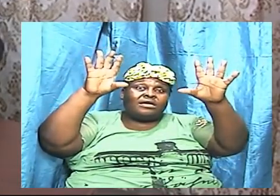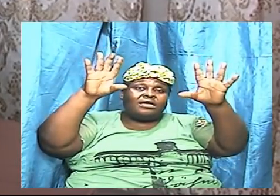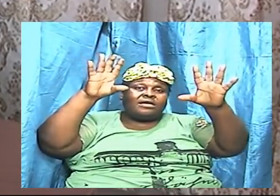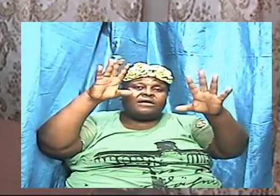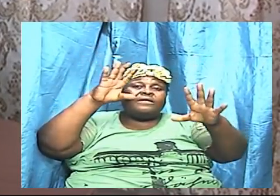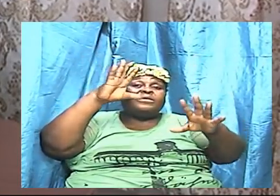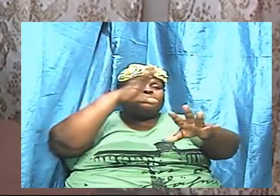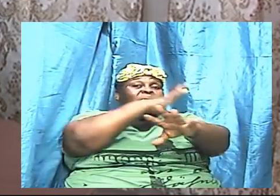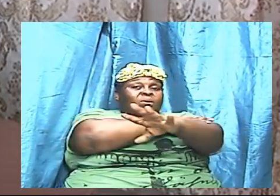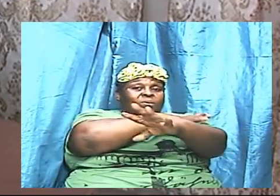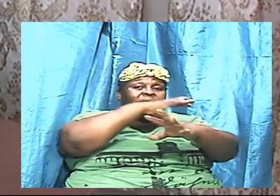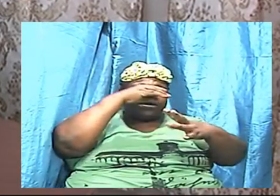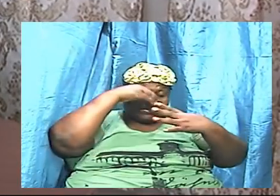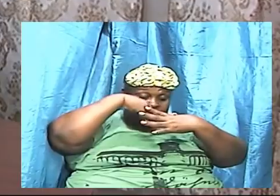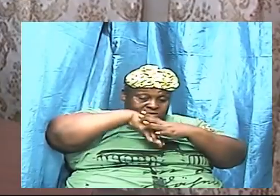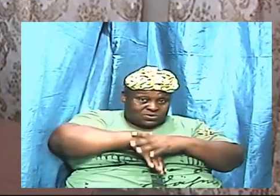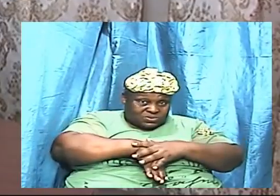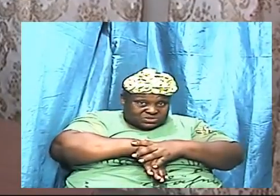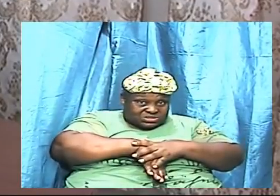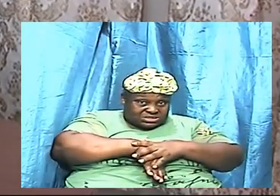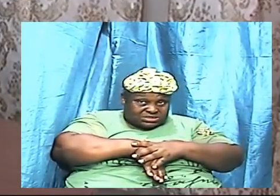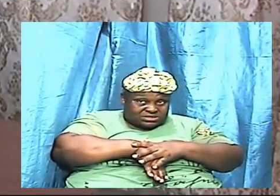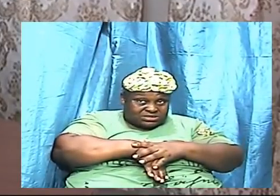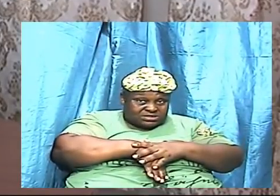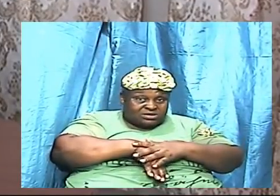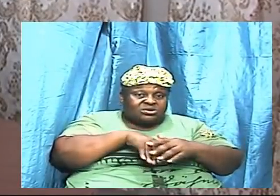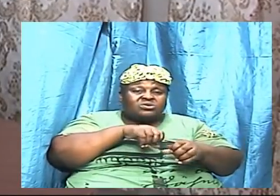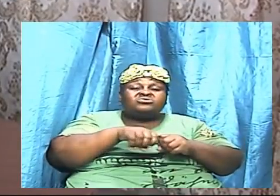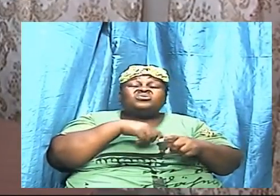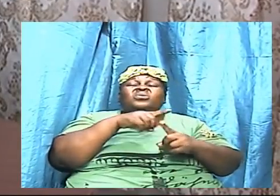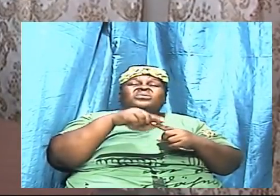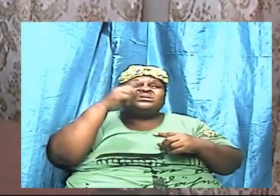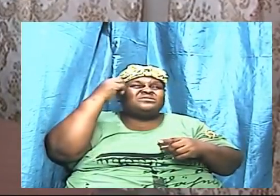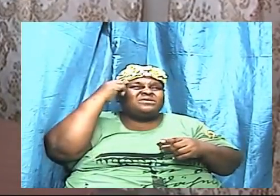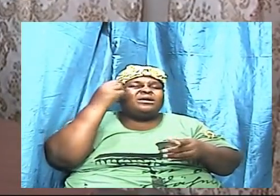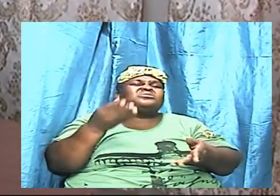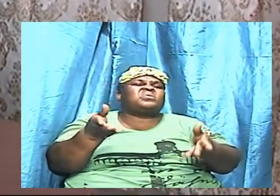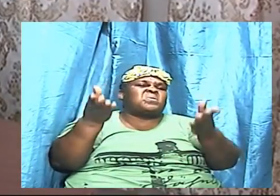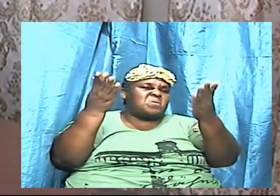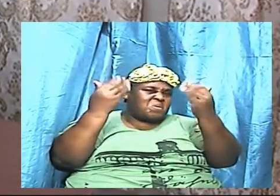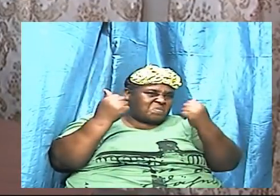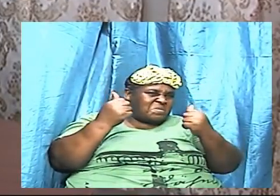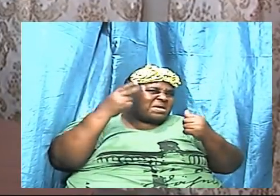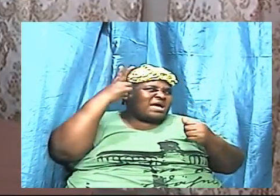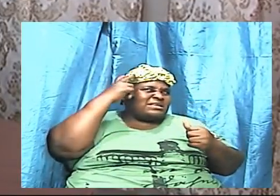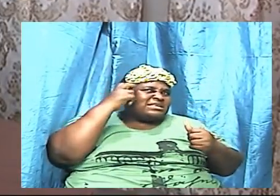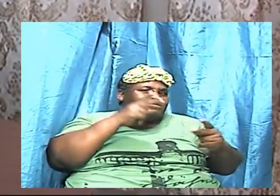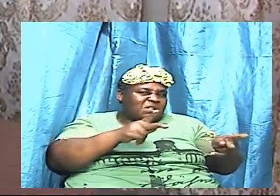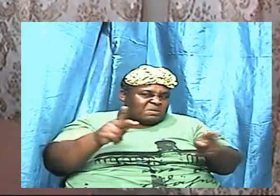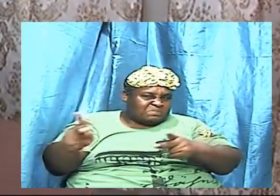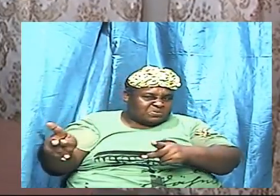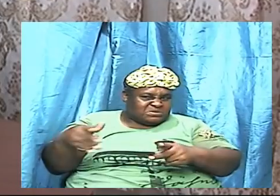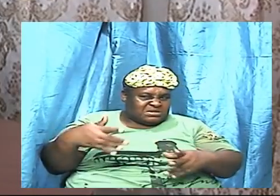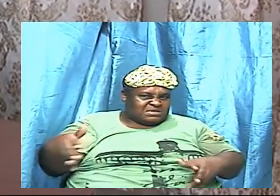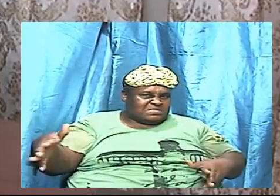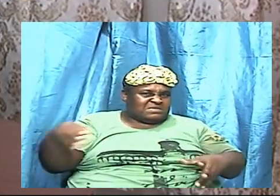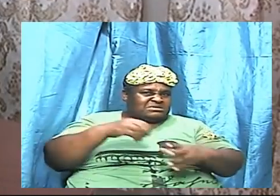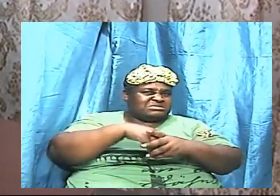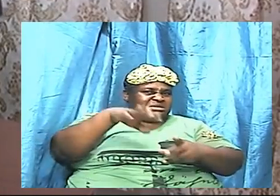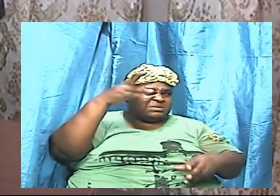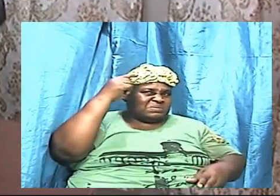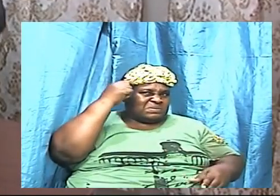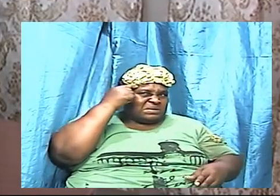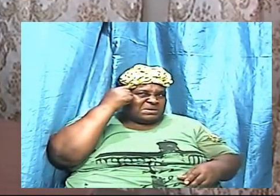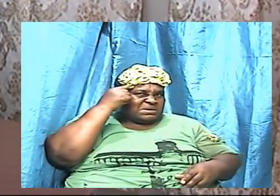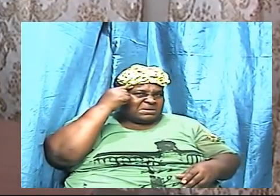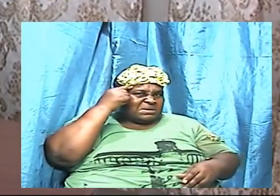speak these scriptures so if the thought come that and they inject it into the mind that you are